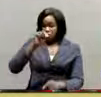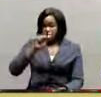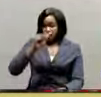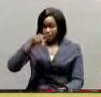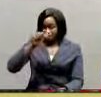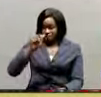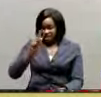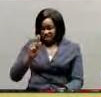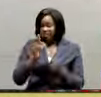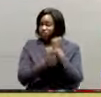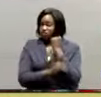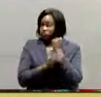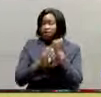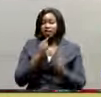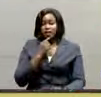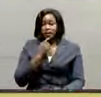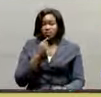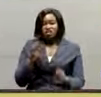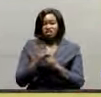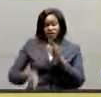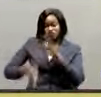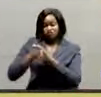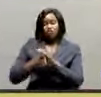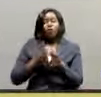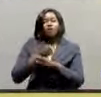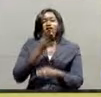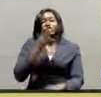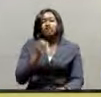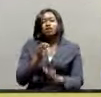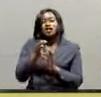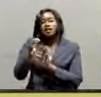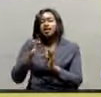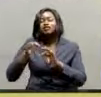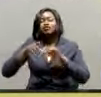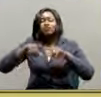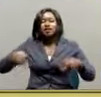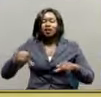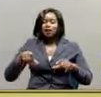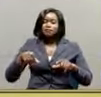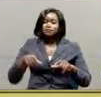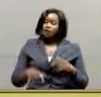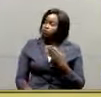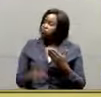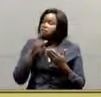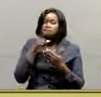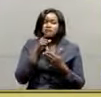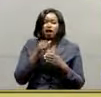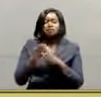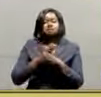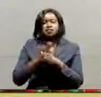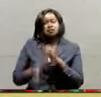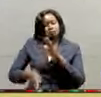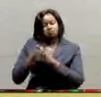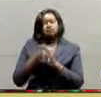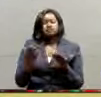Karamoja subregion was displaced from over 40 acres of land by Lokong Israel, a business tycoon in Napaq.